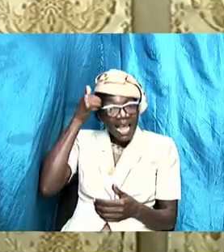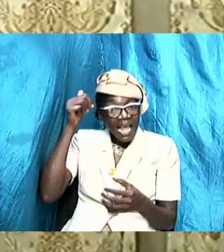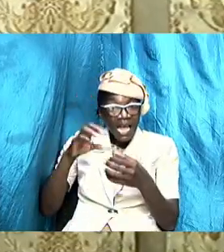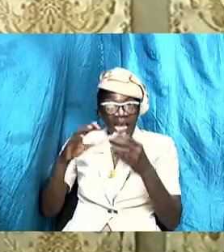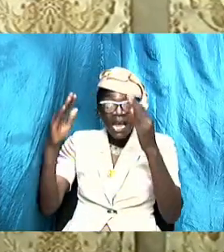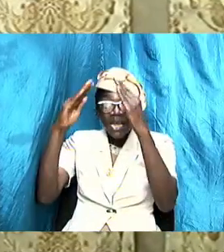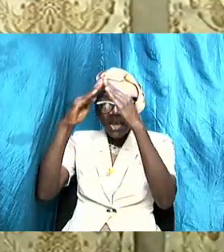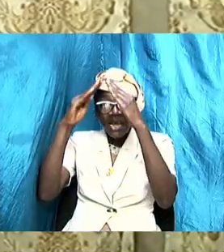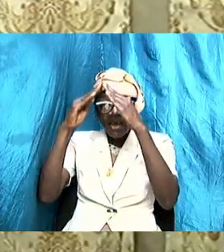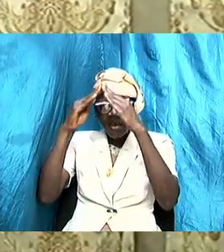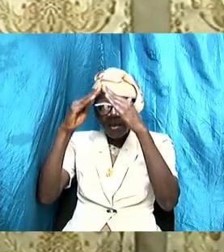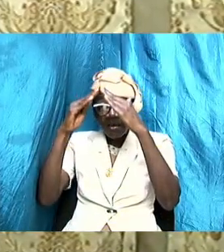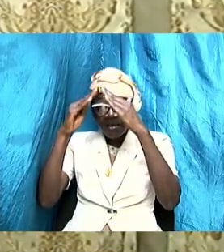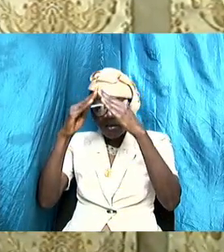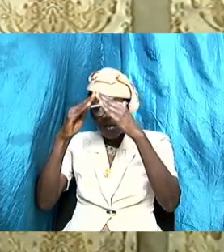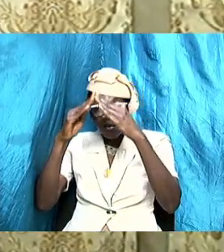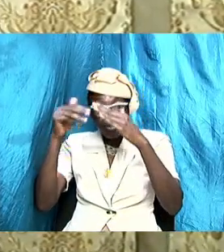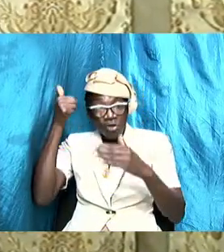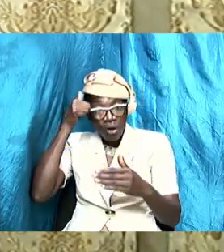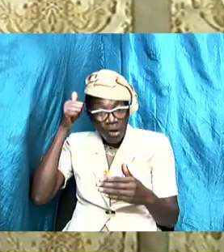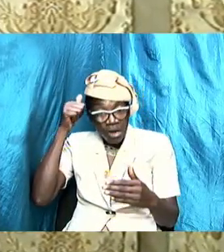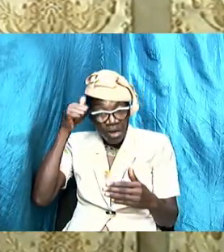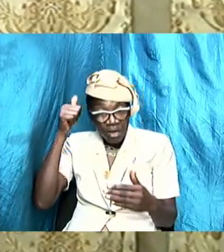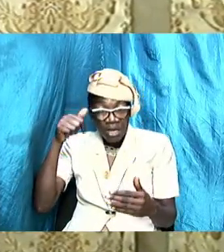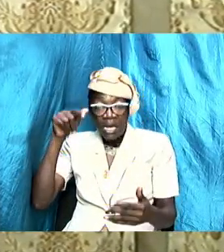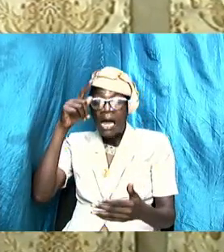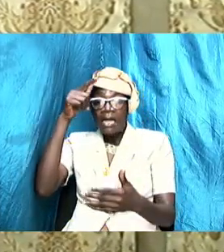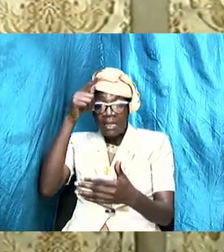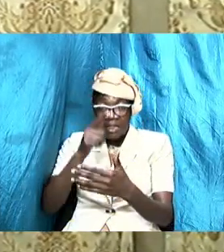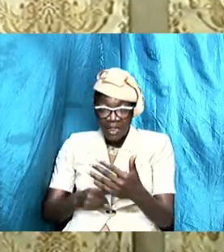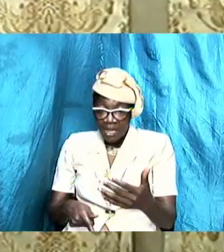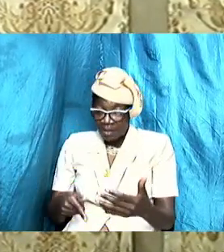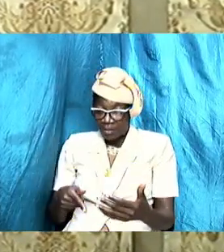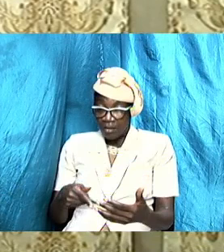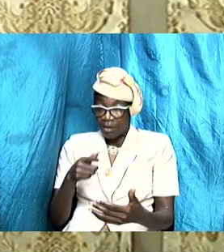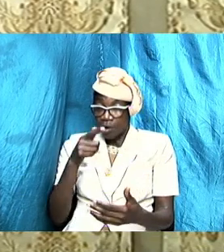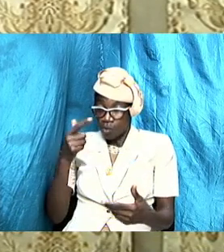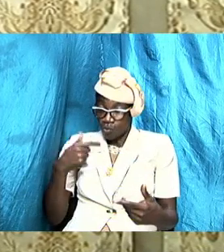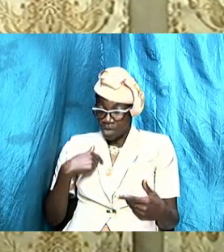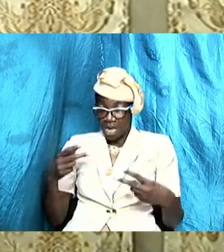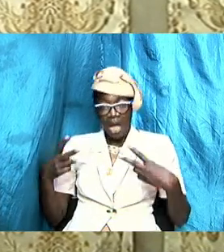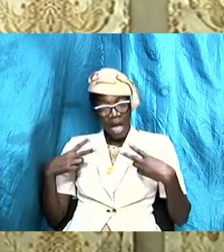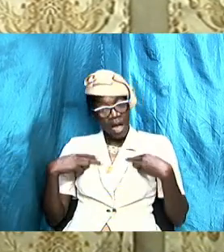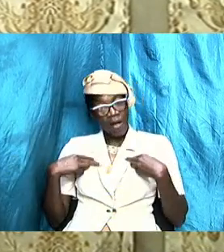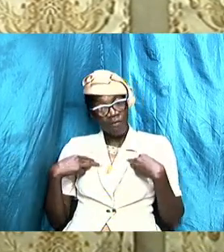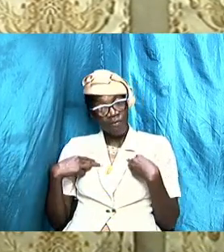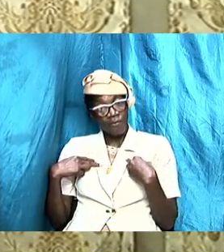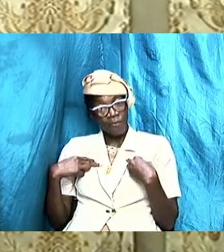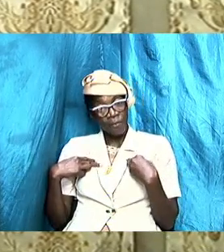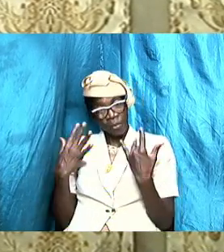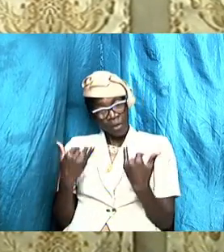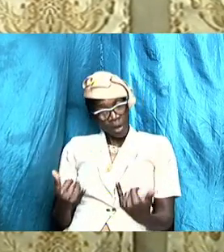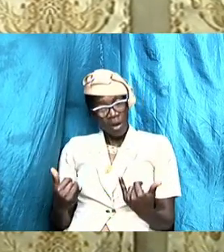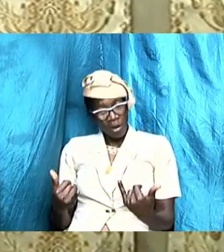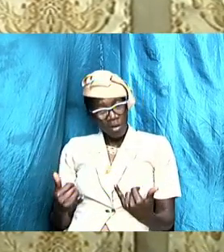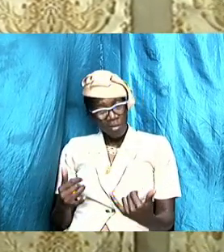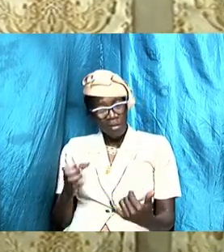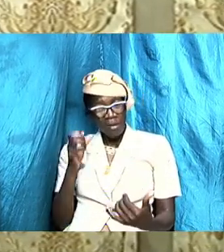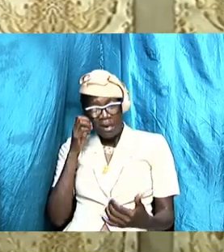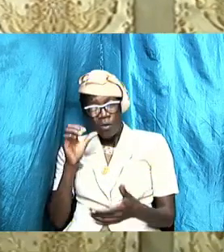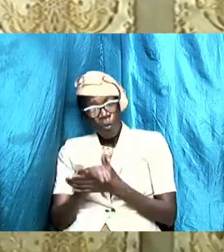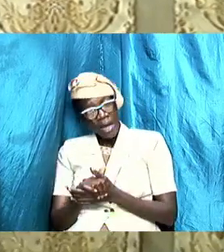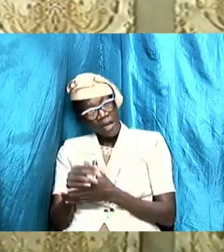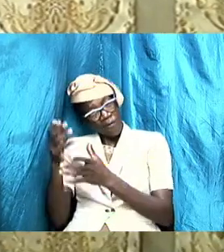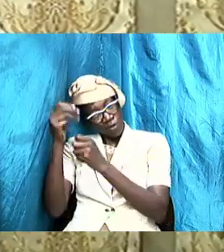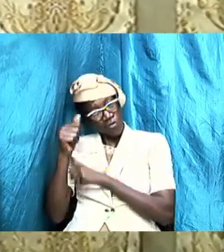this is what I have honey this is what we're going to work with this is what I have how is she going to trust you in